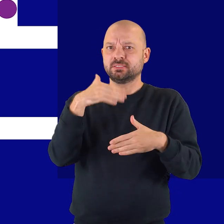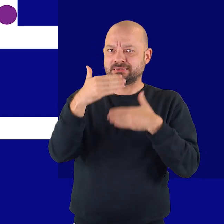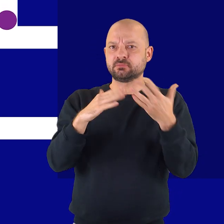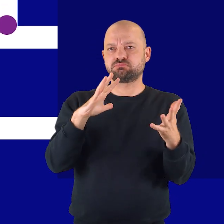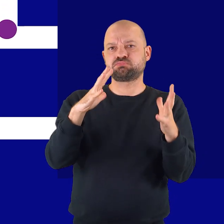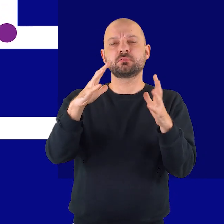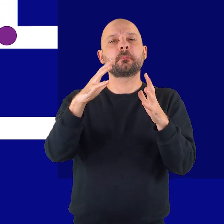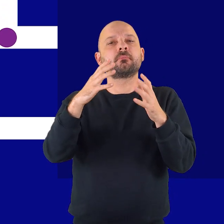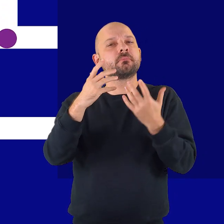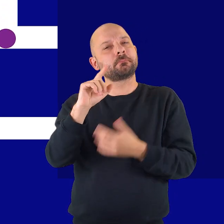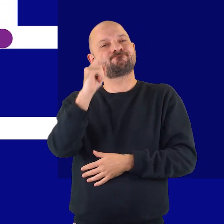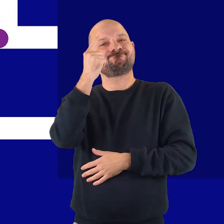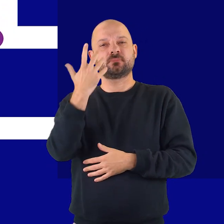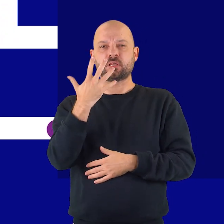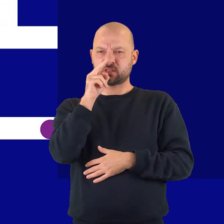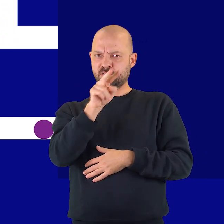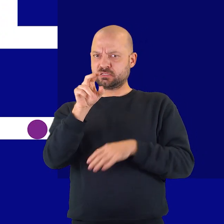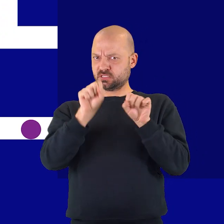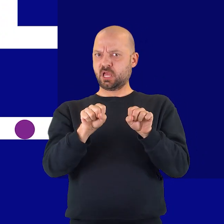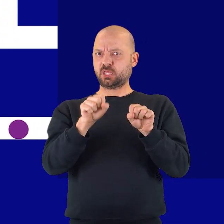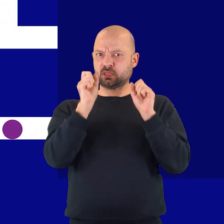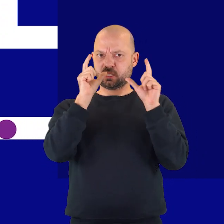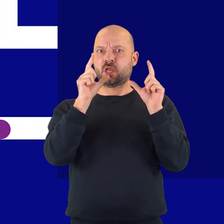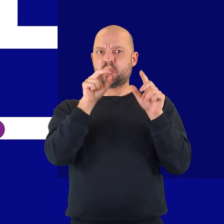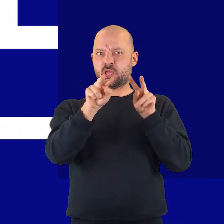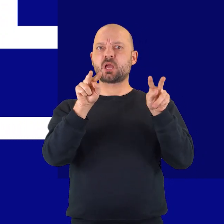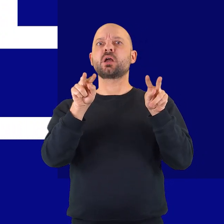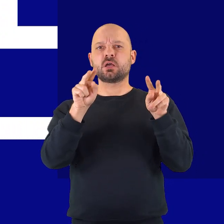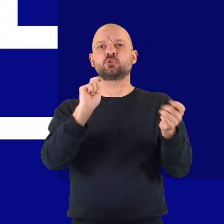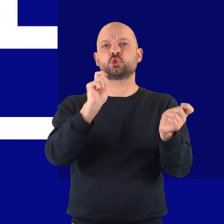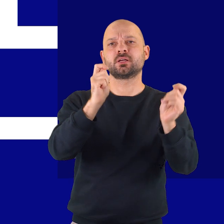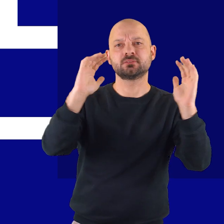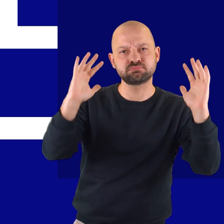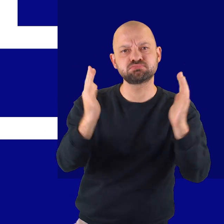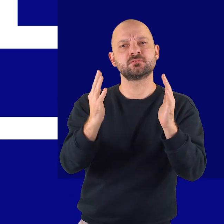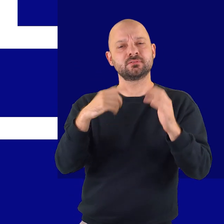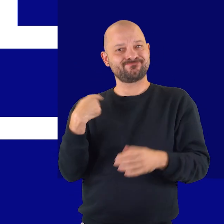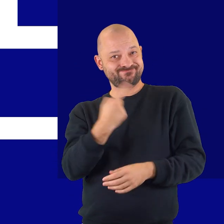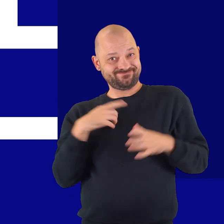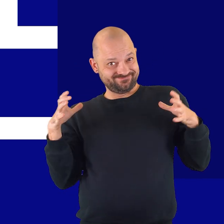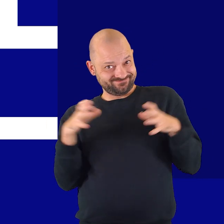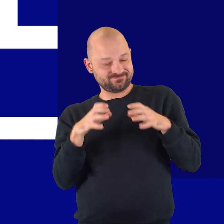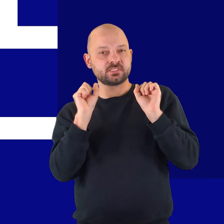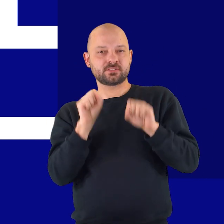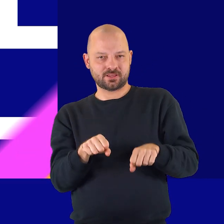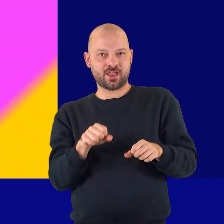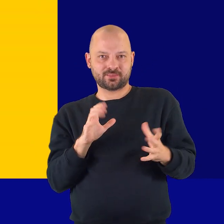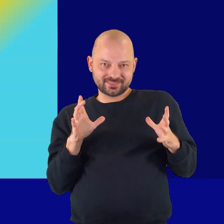reduce and eliminate disadvantages. It's only together that we can bring about this change.